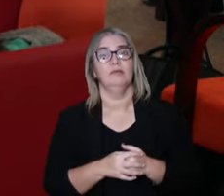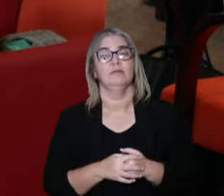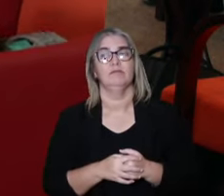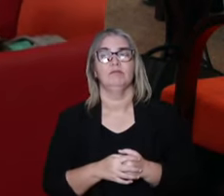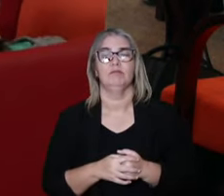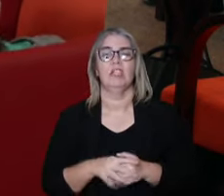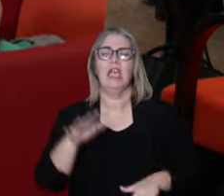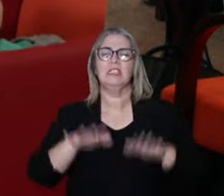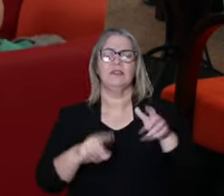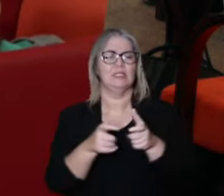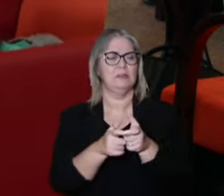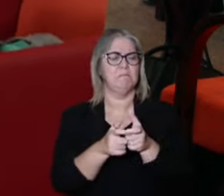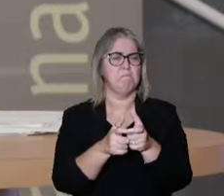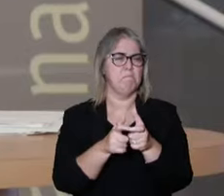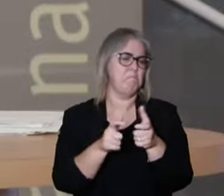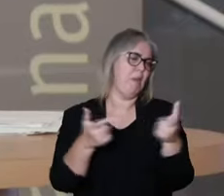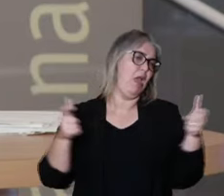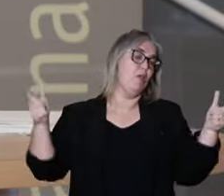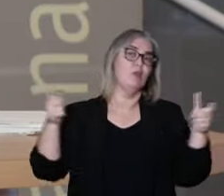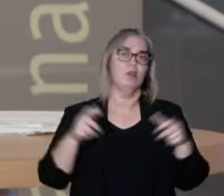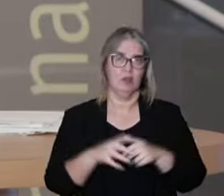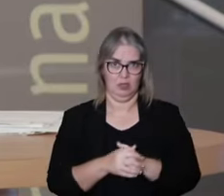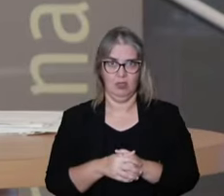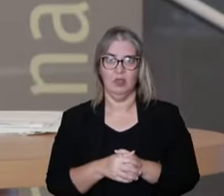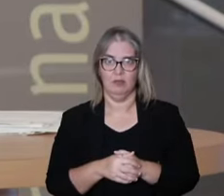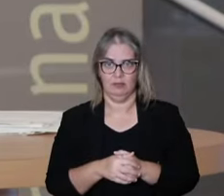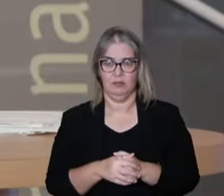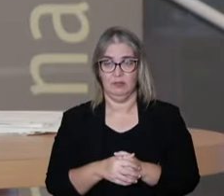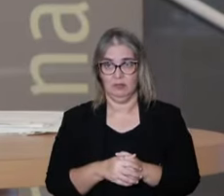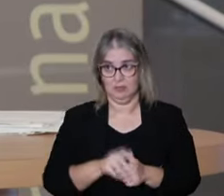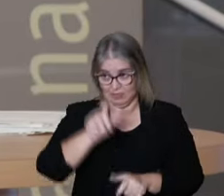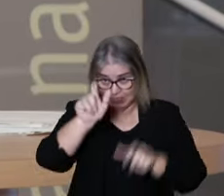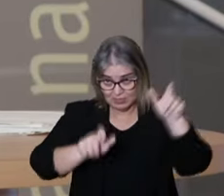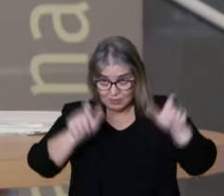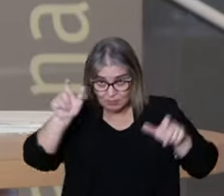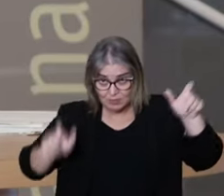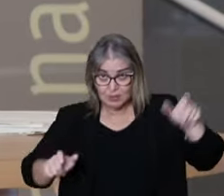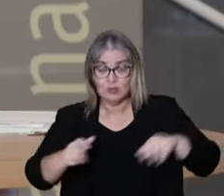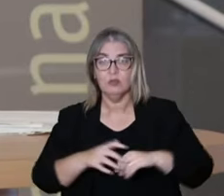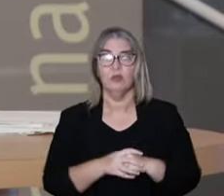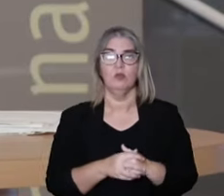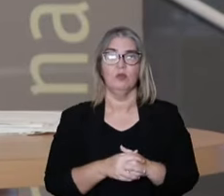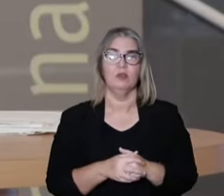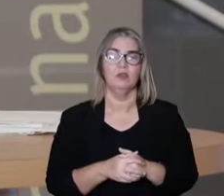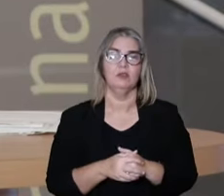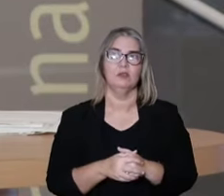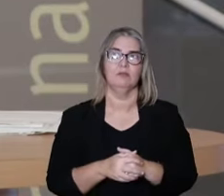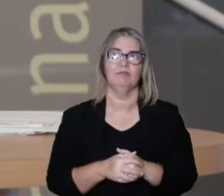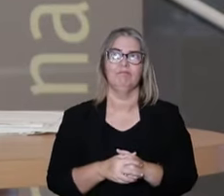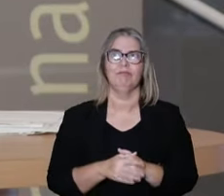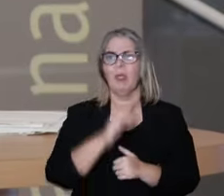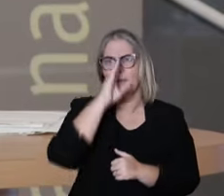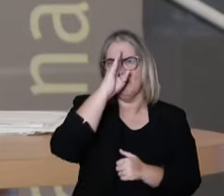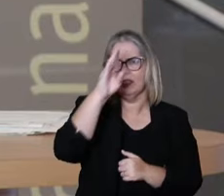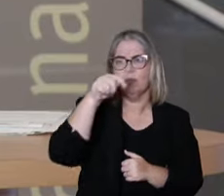that the majority of people we